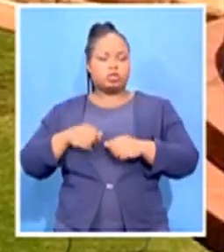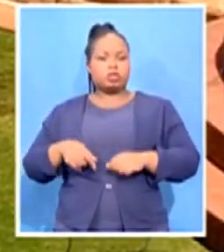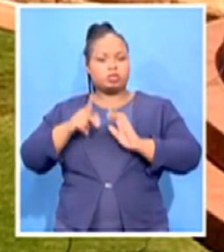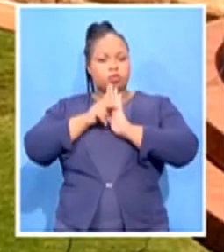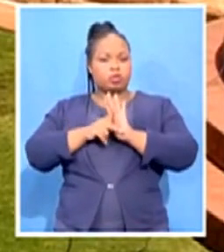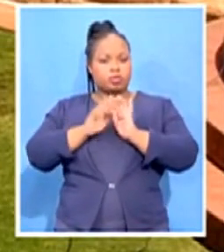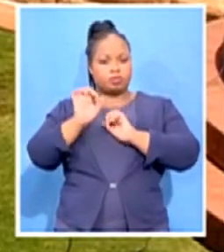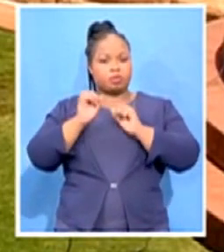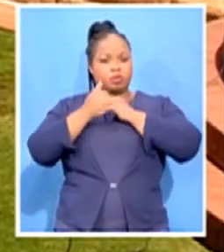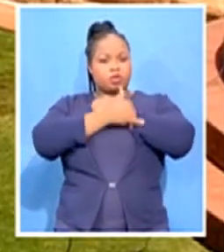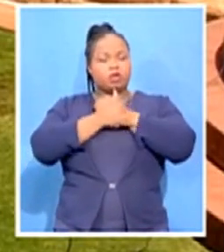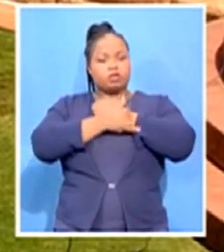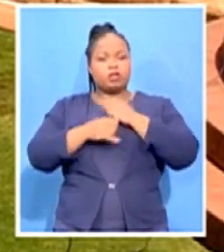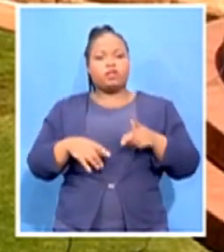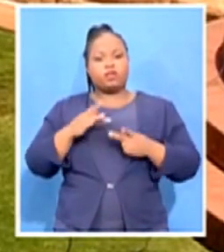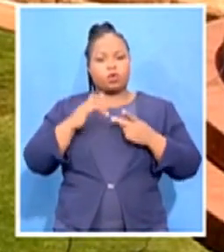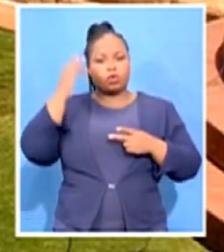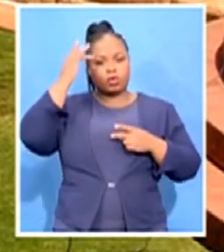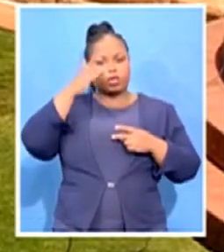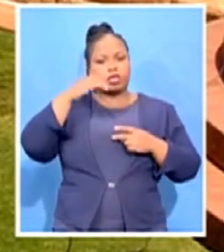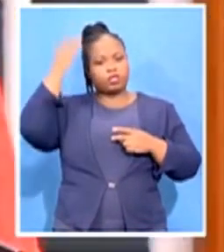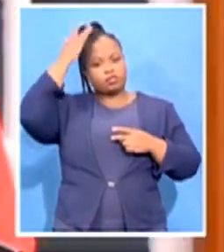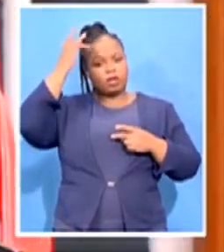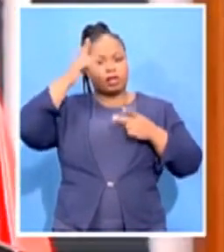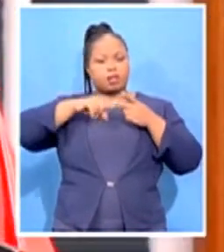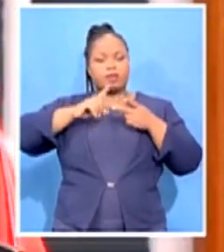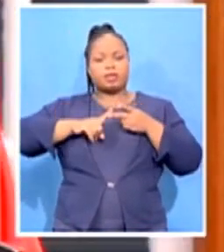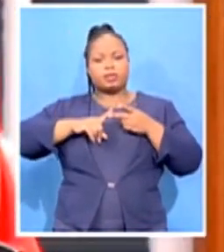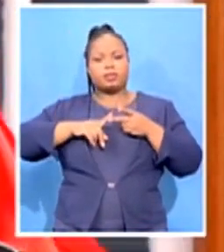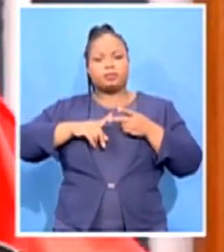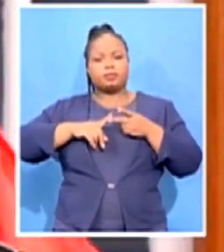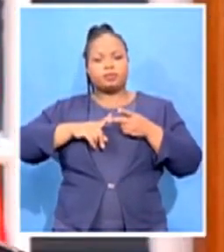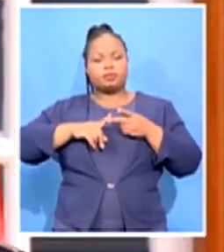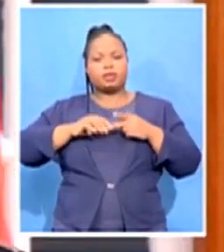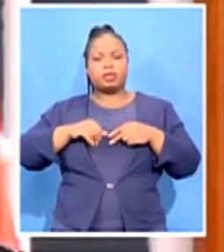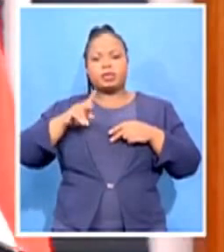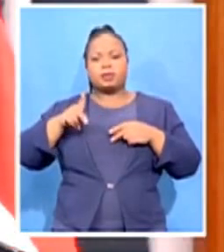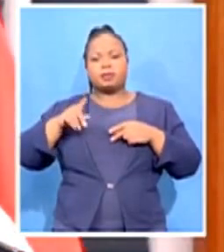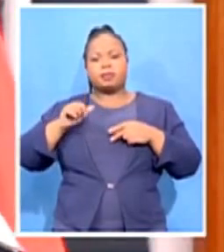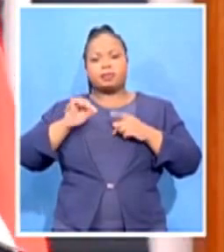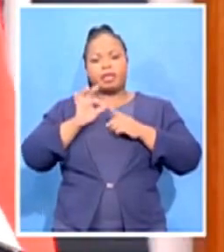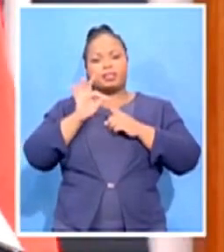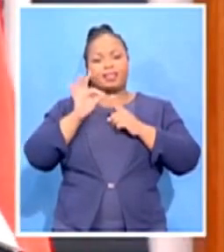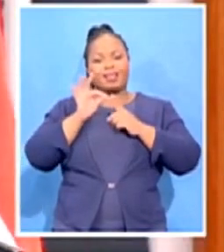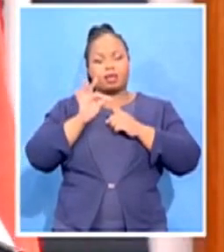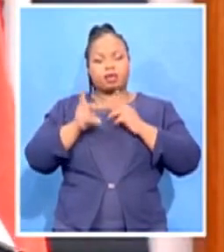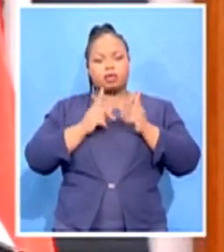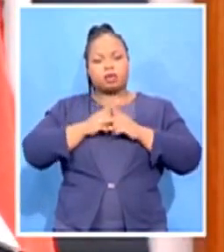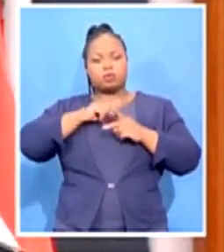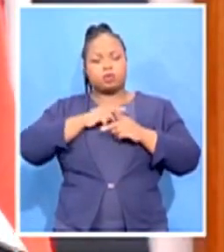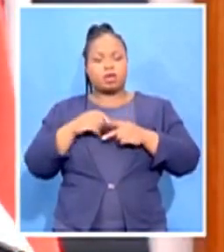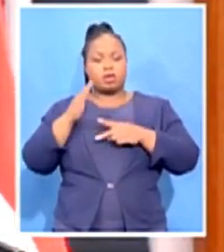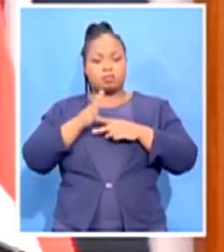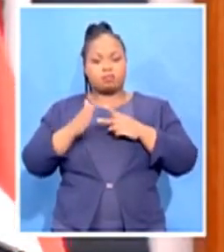With South Africa emphasizing its own position of two-state solution, saying Palestine has